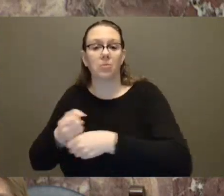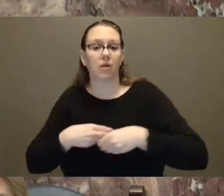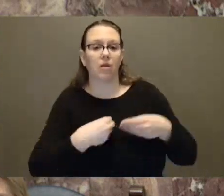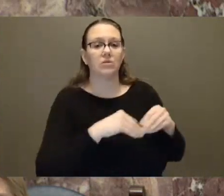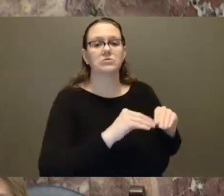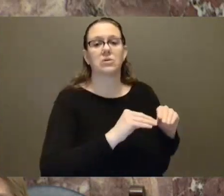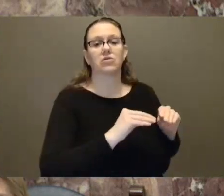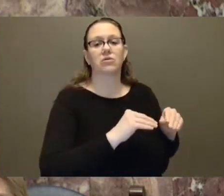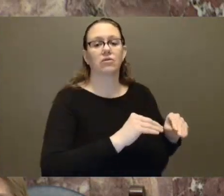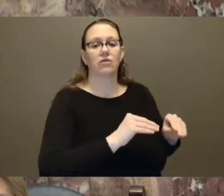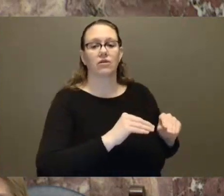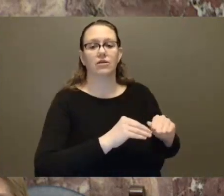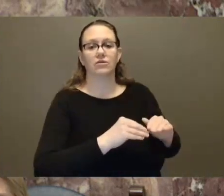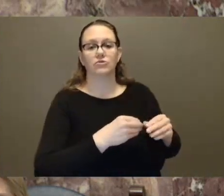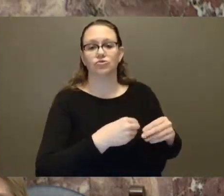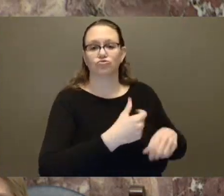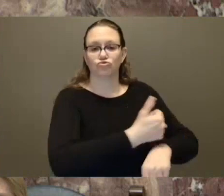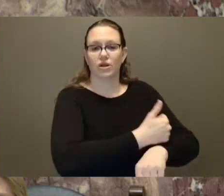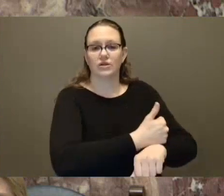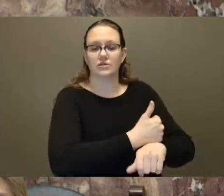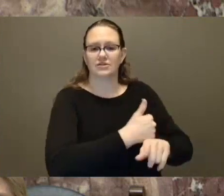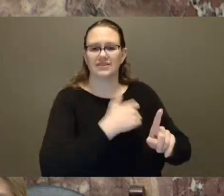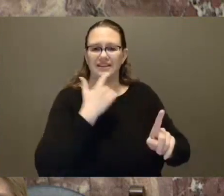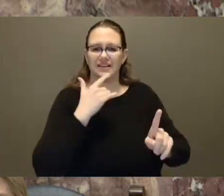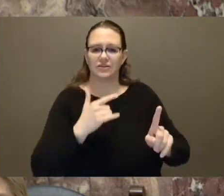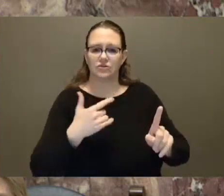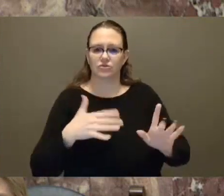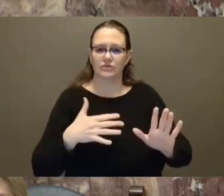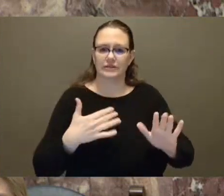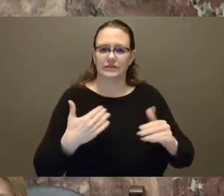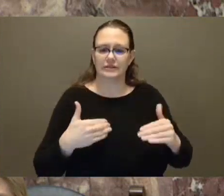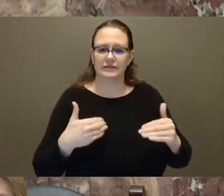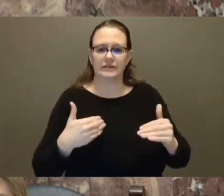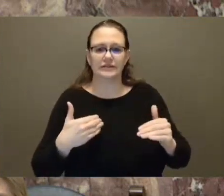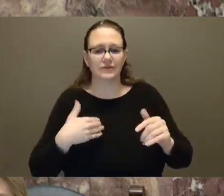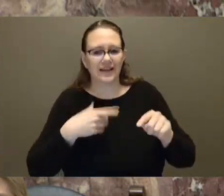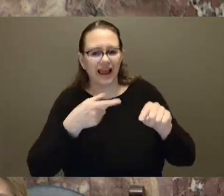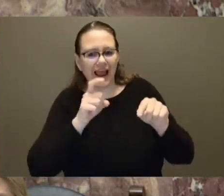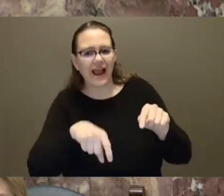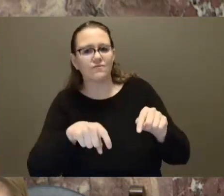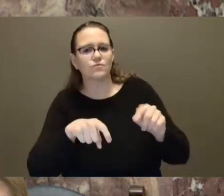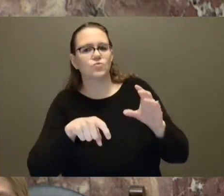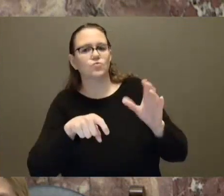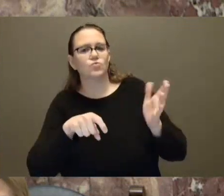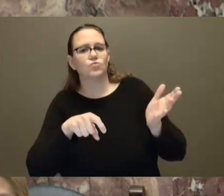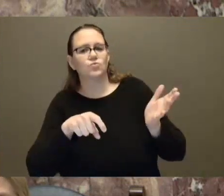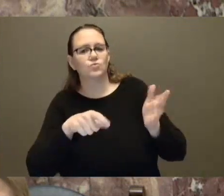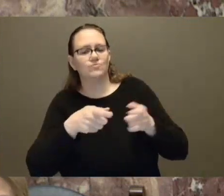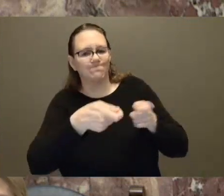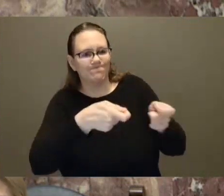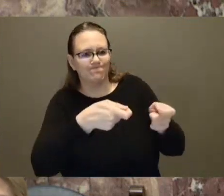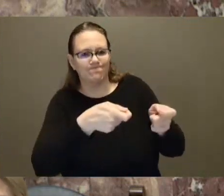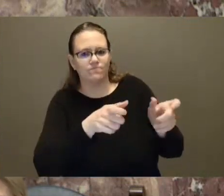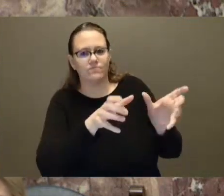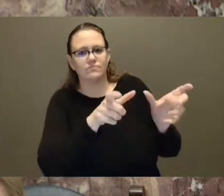to get in between what organized crime is doing to our communities and kids. And that's the focus of our agenda.